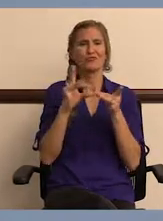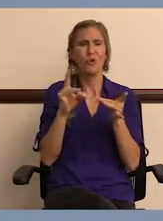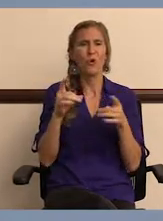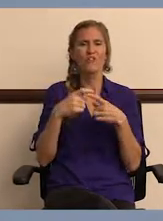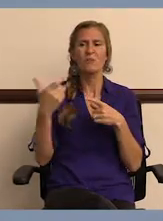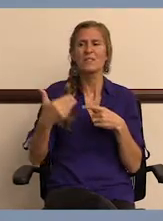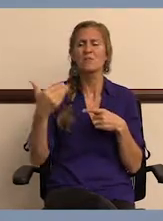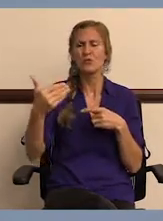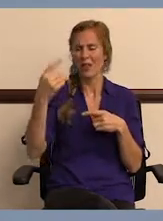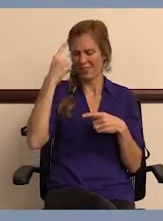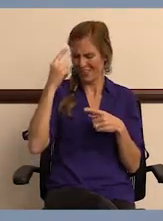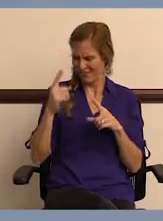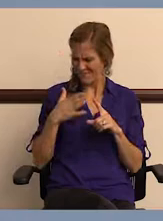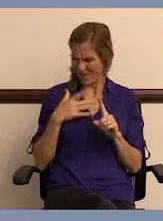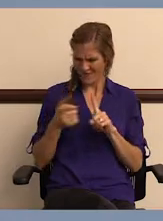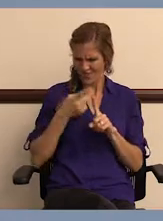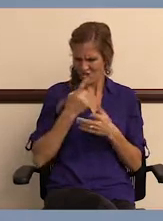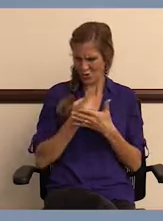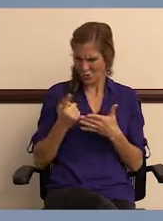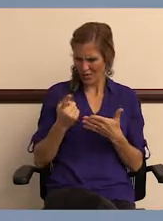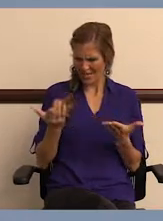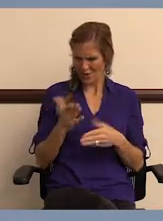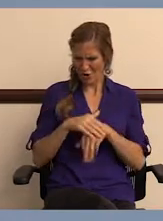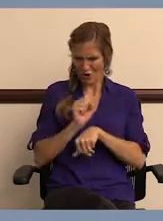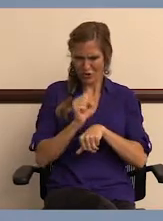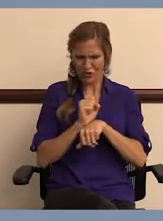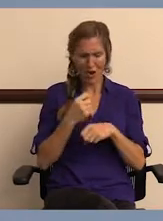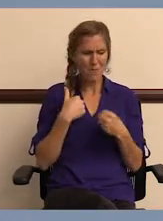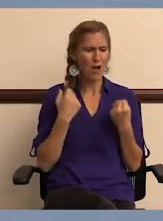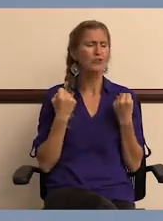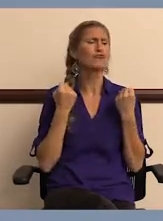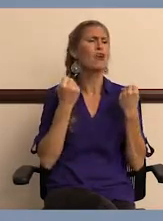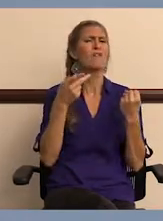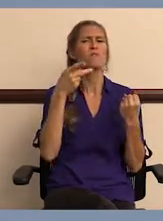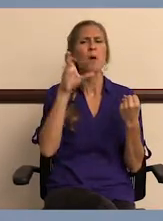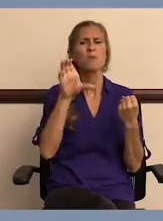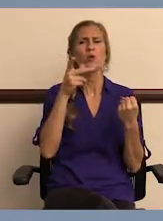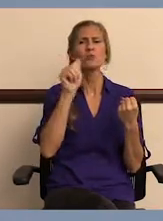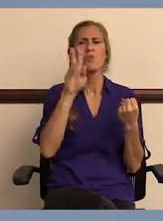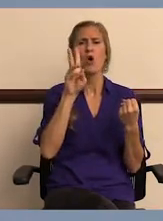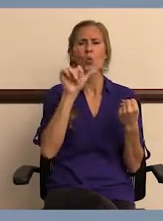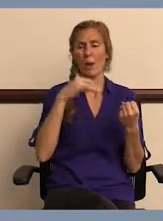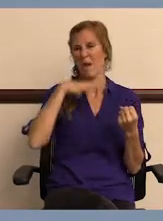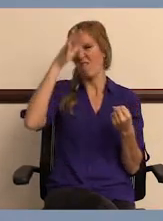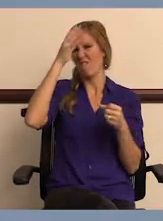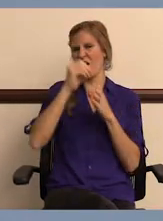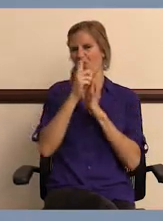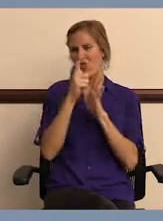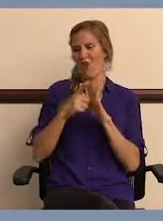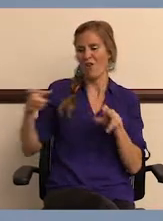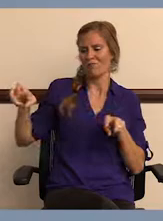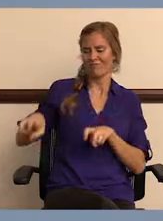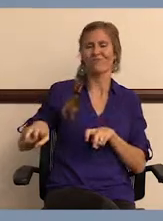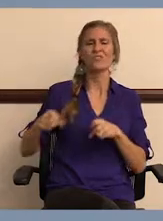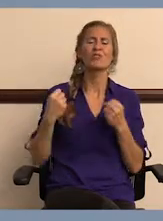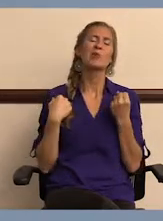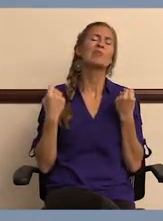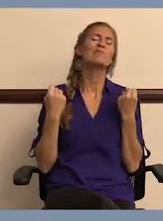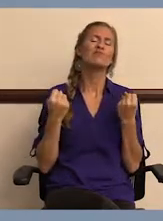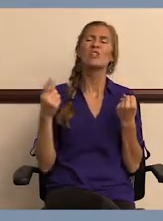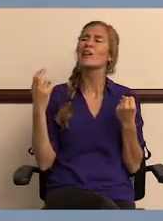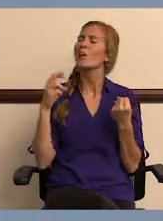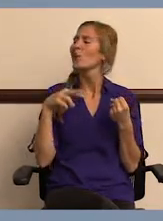to time about I think it was my first week here on the job. And I was driving down Palm Coast Parkway, and my father-in-law was in the car.